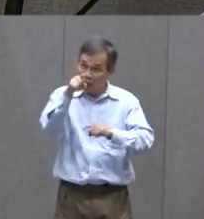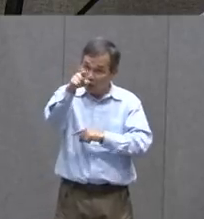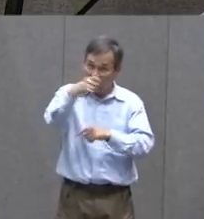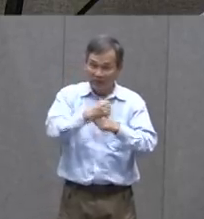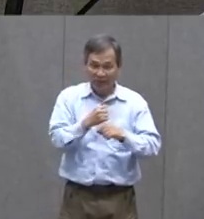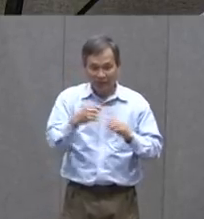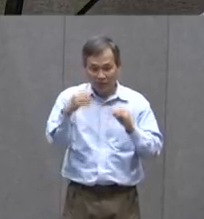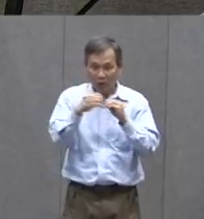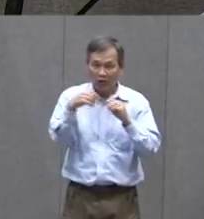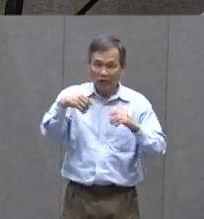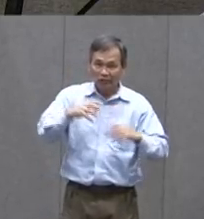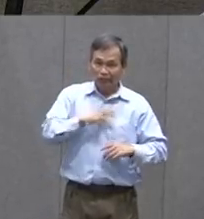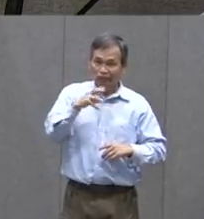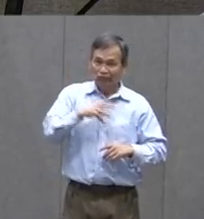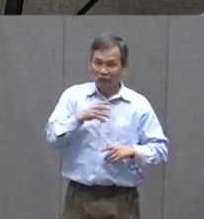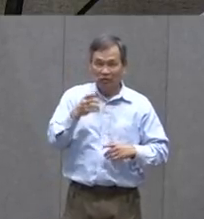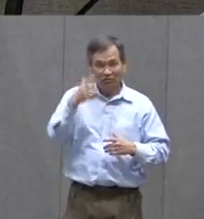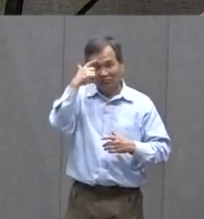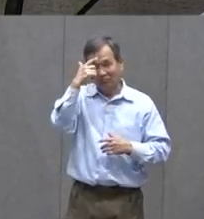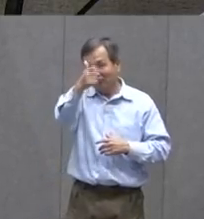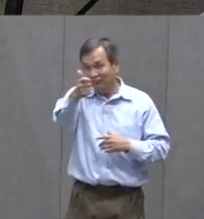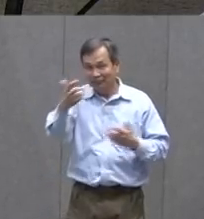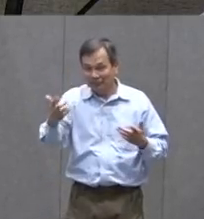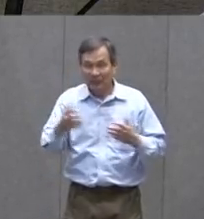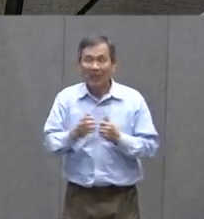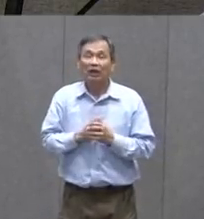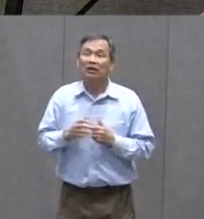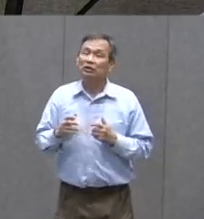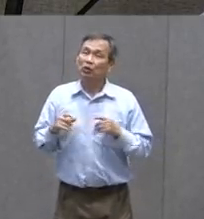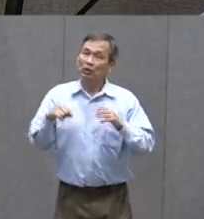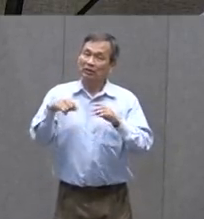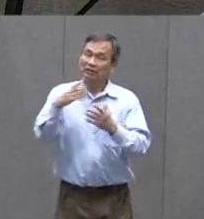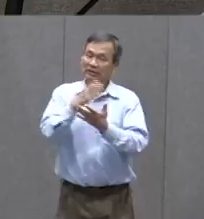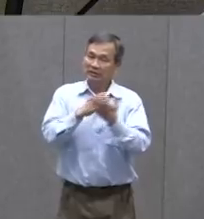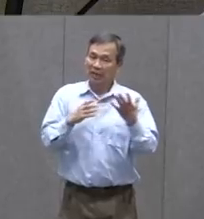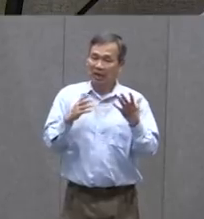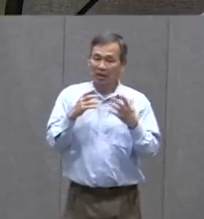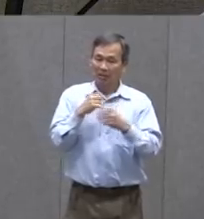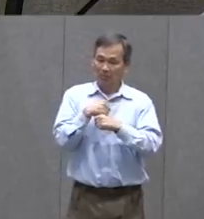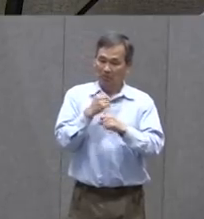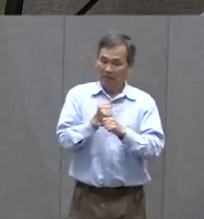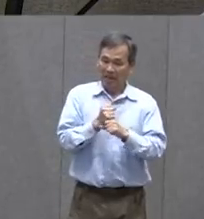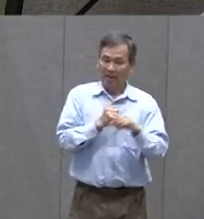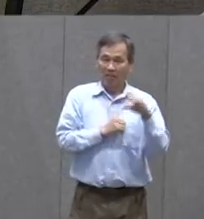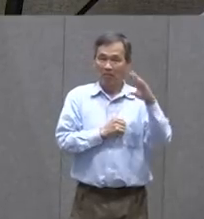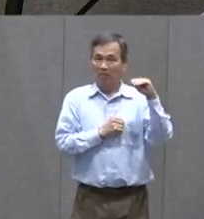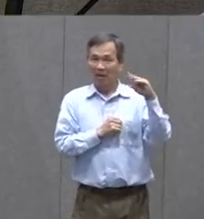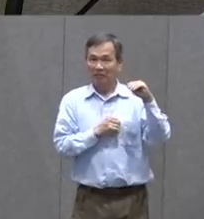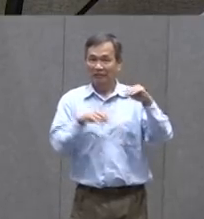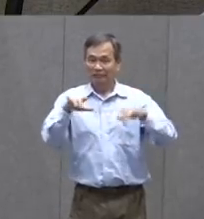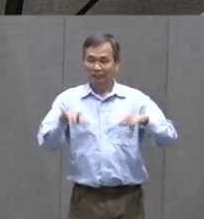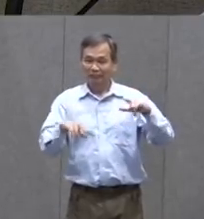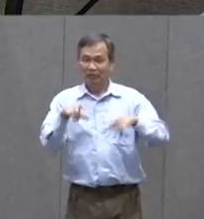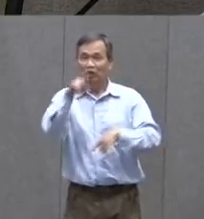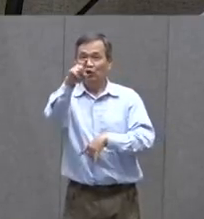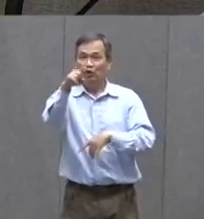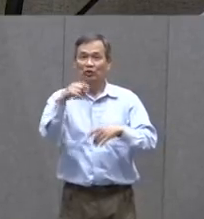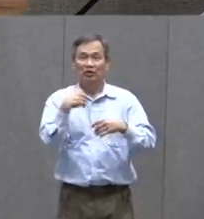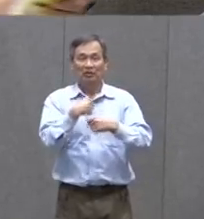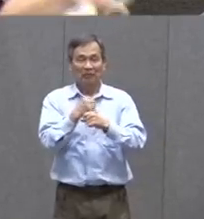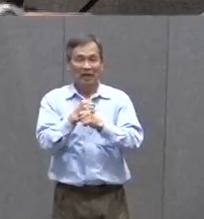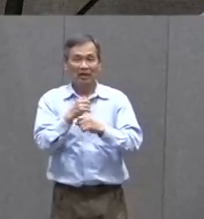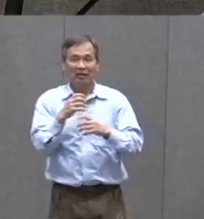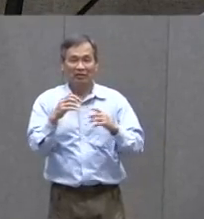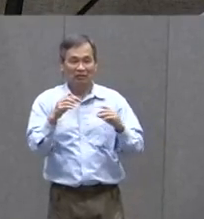Detailed as You want to So Those are some Made puppets That you could Put together To have